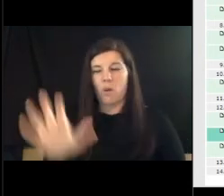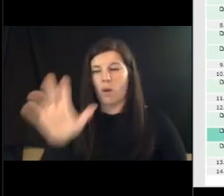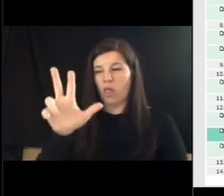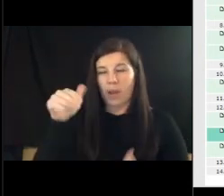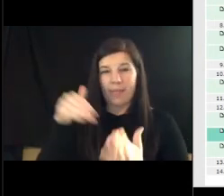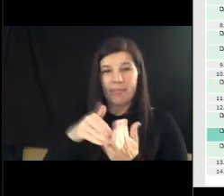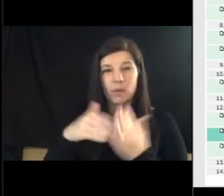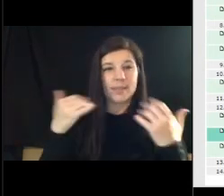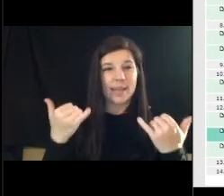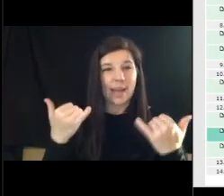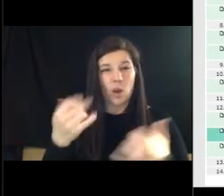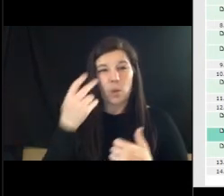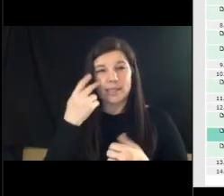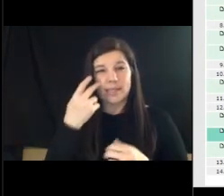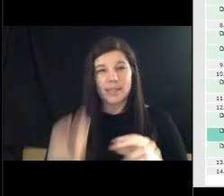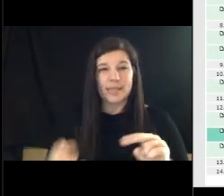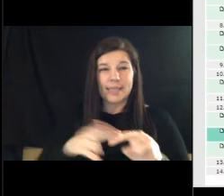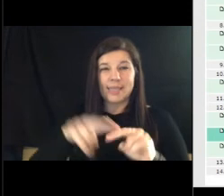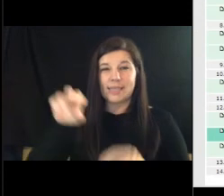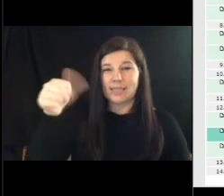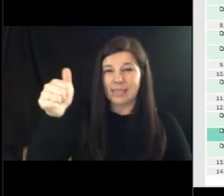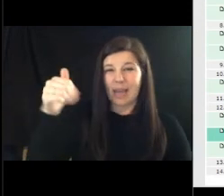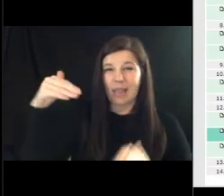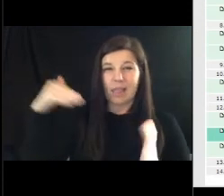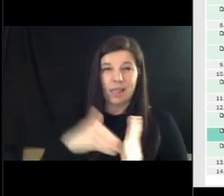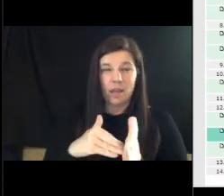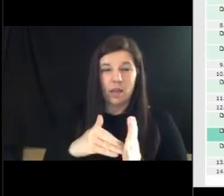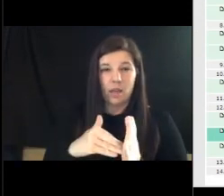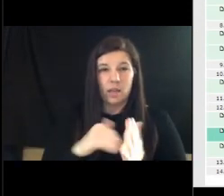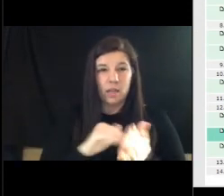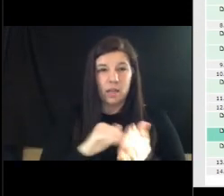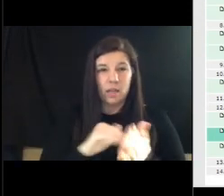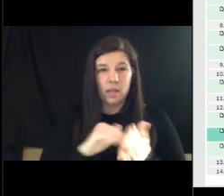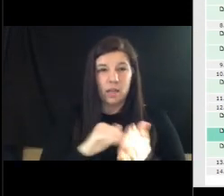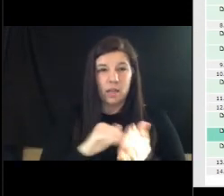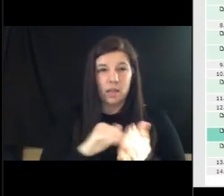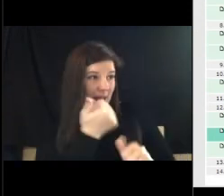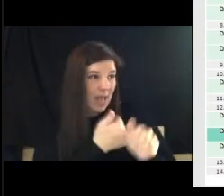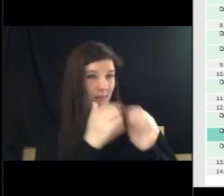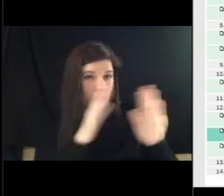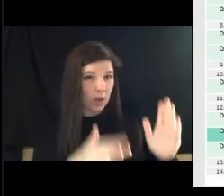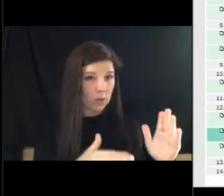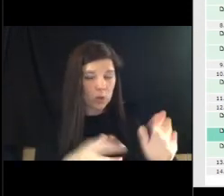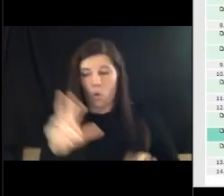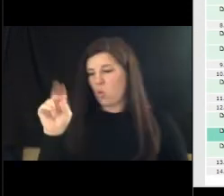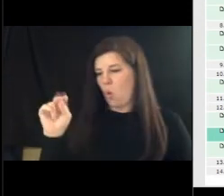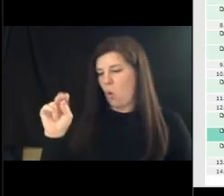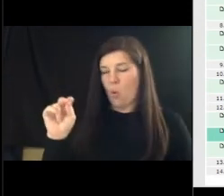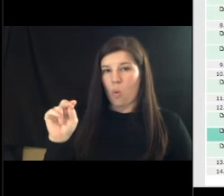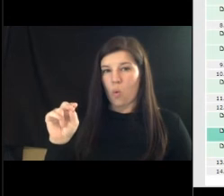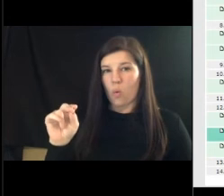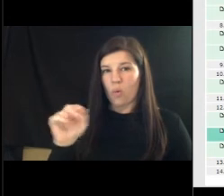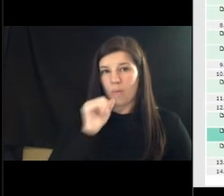year we've seen going out around 10 000 and excuse me per household no sir per household is